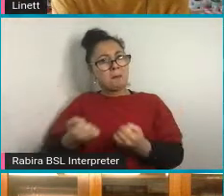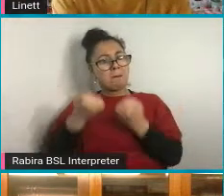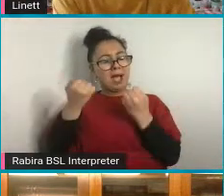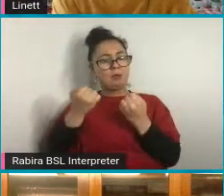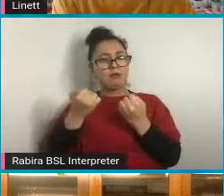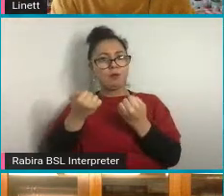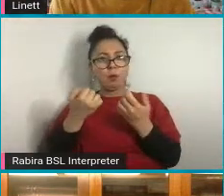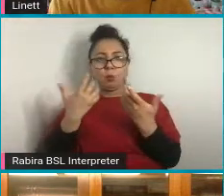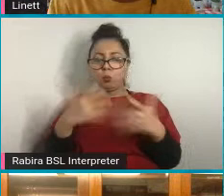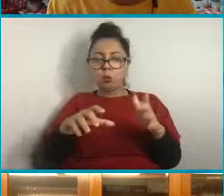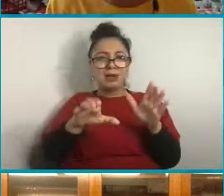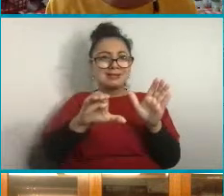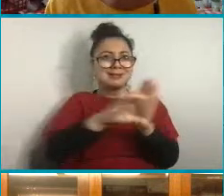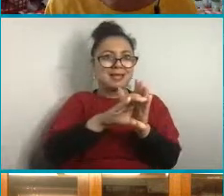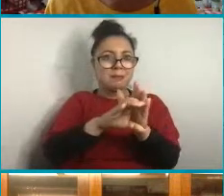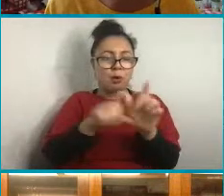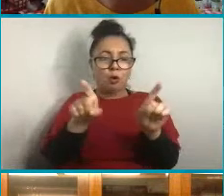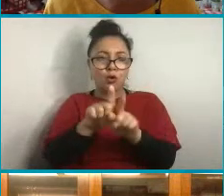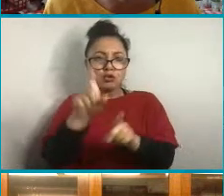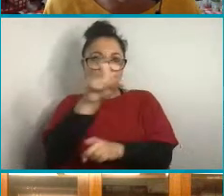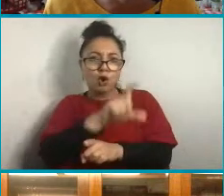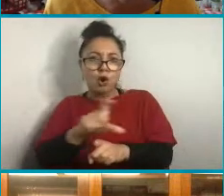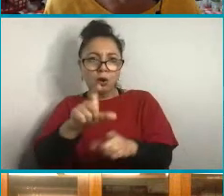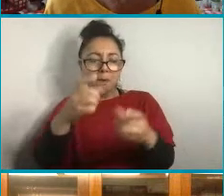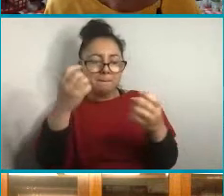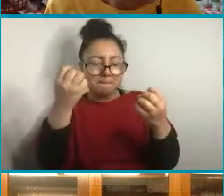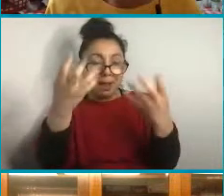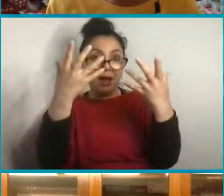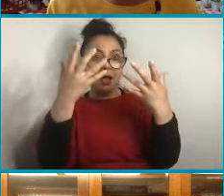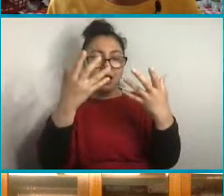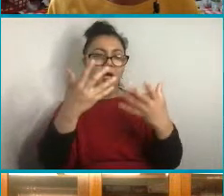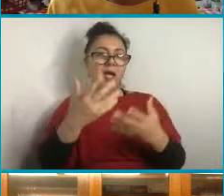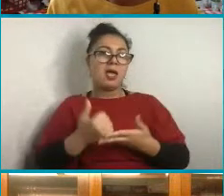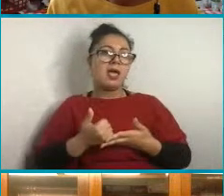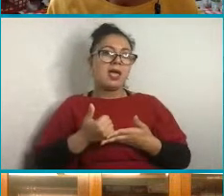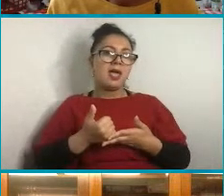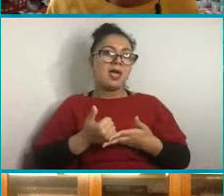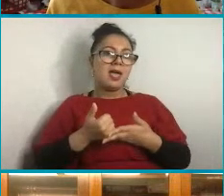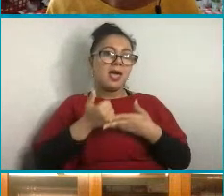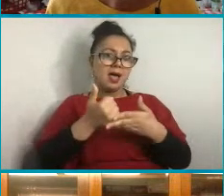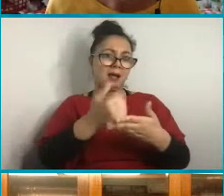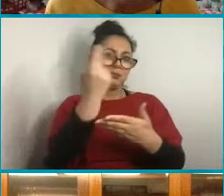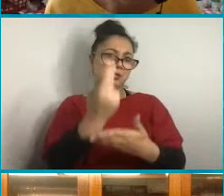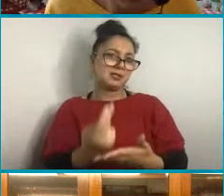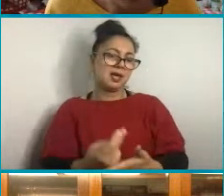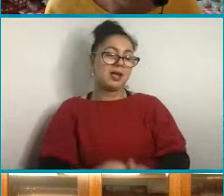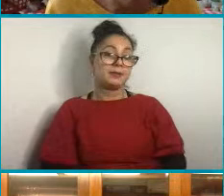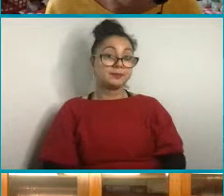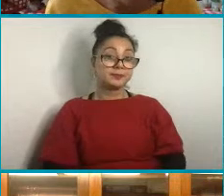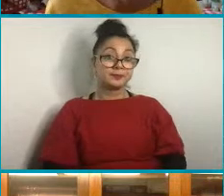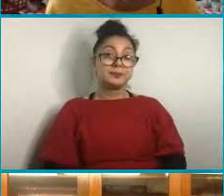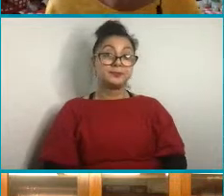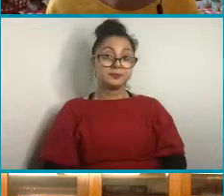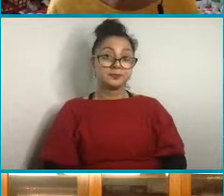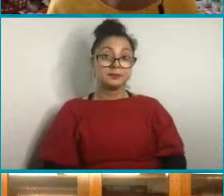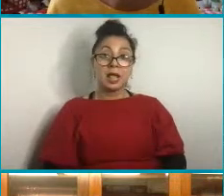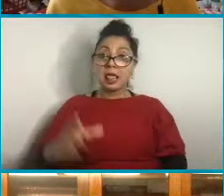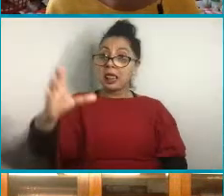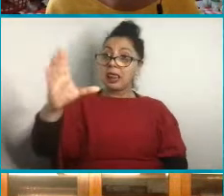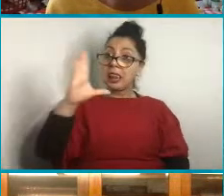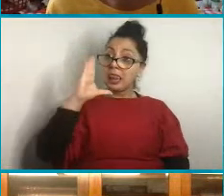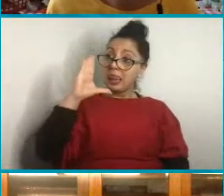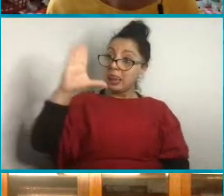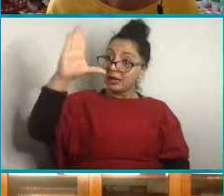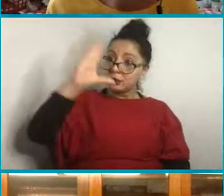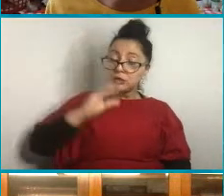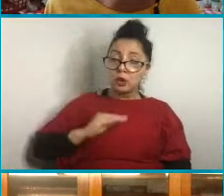symbol and the colours as well really helps in design. So let us know, out of the posters that we've shown